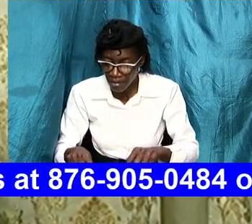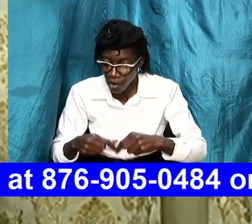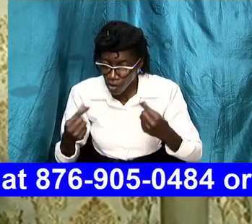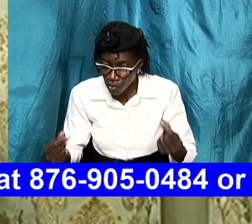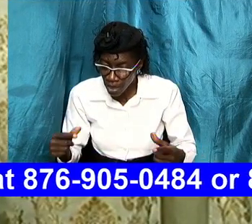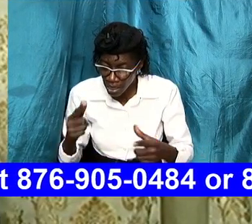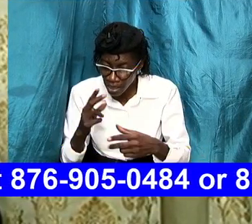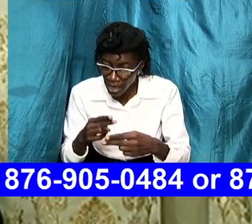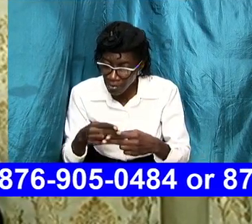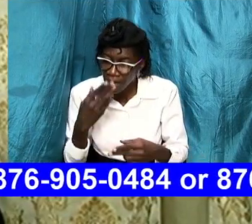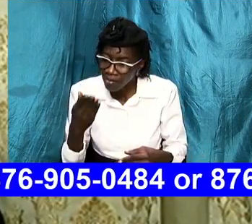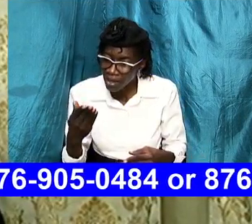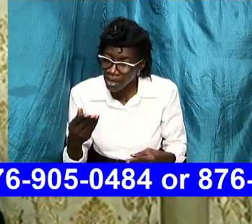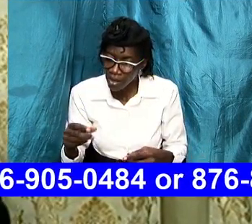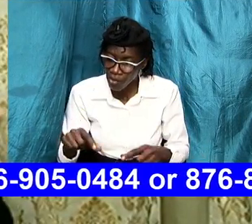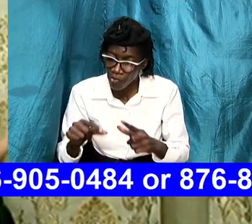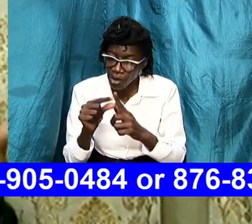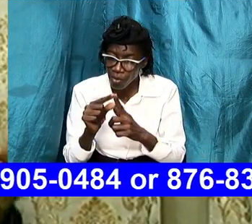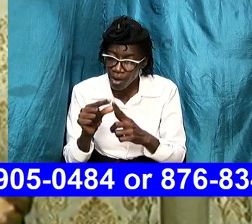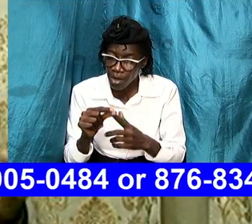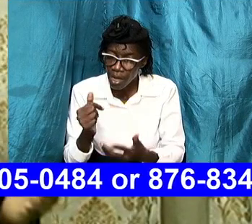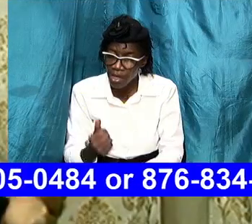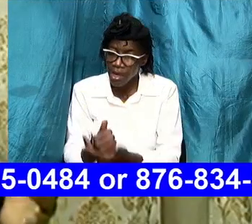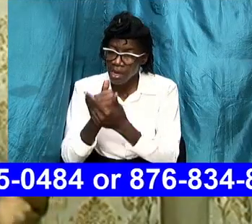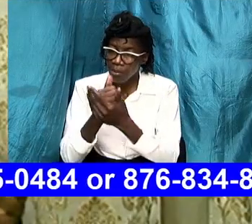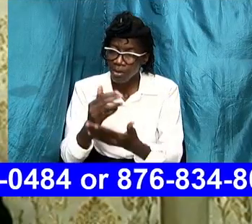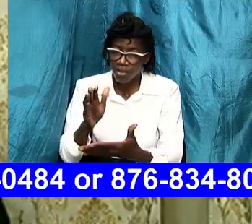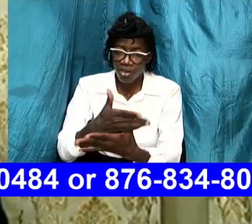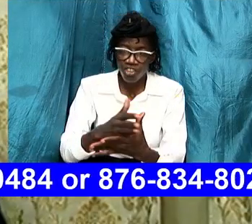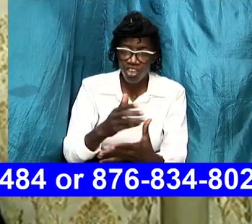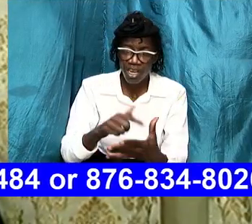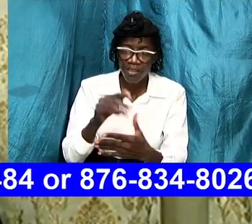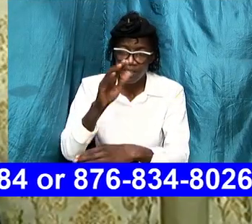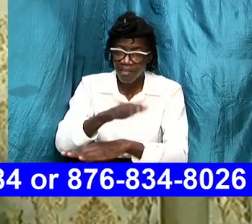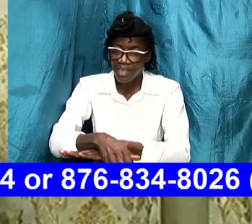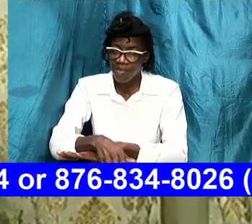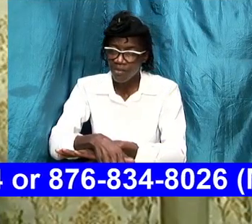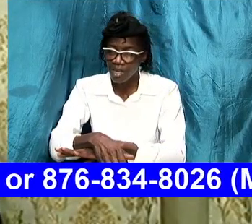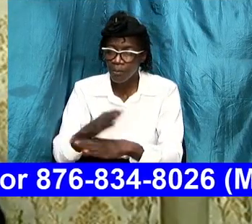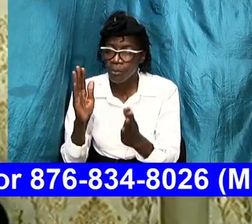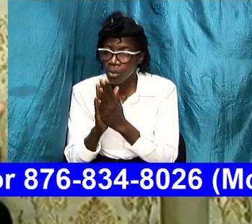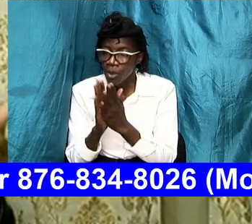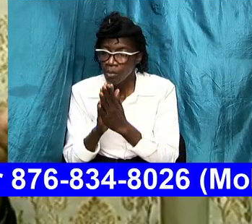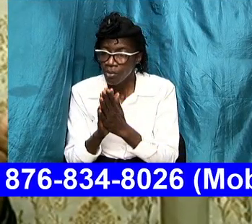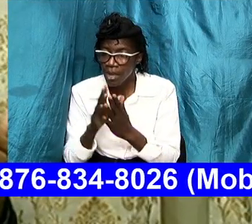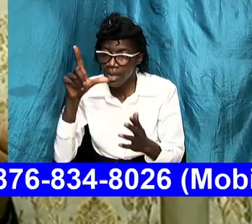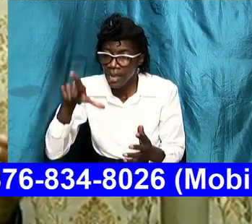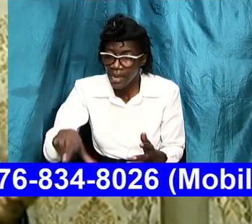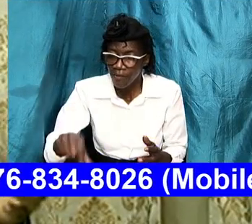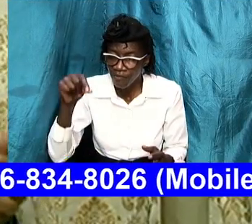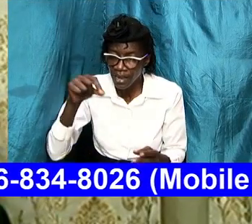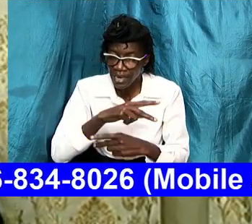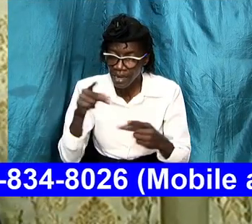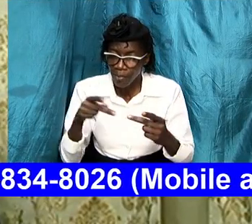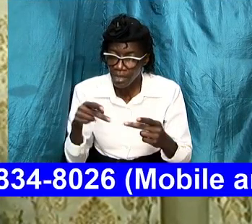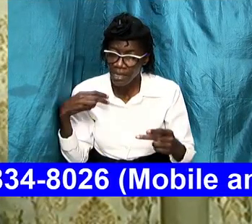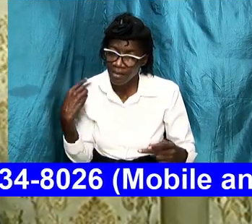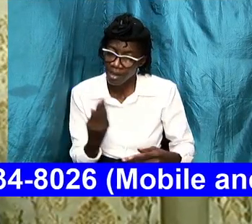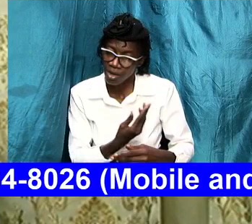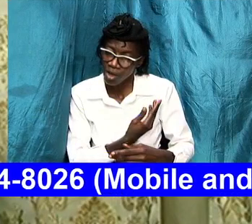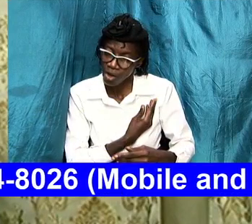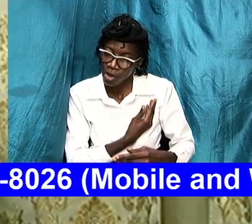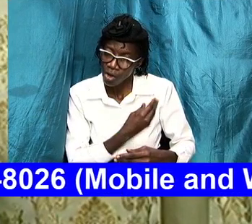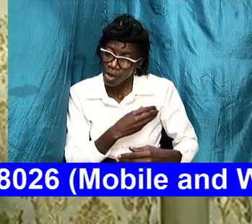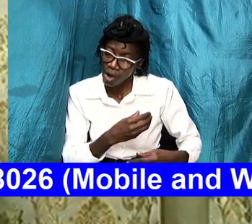you for the word that you have helped us to share again this evening i pray that it will find a place in all of our hearts and that